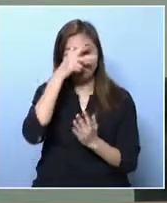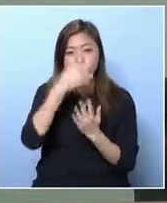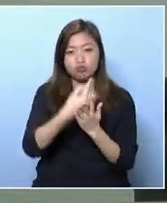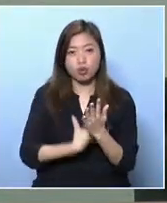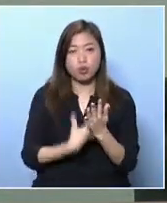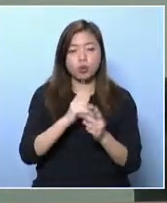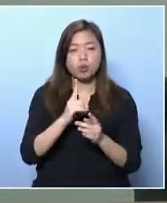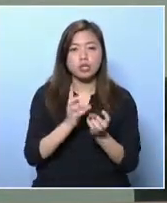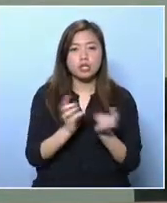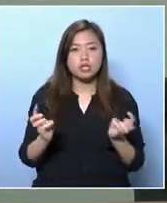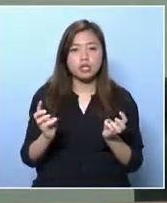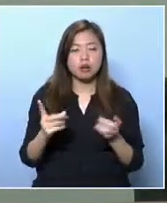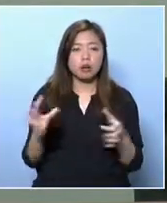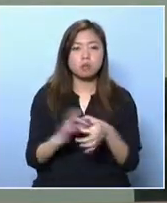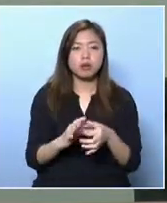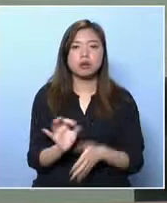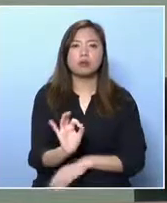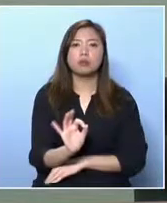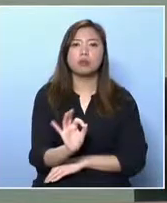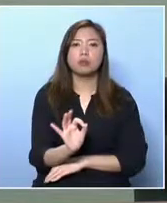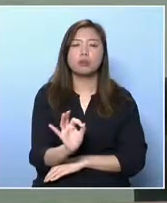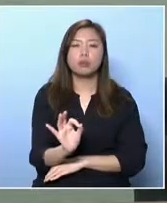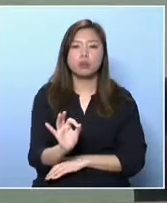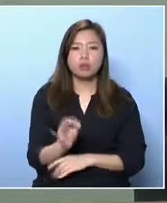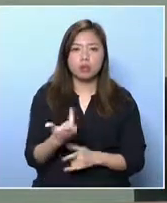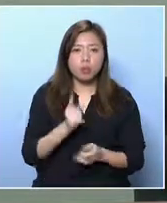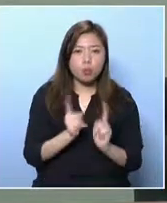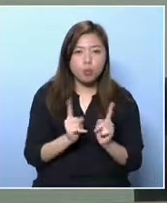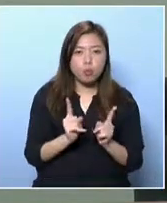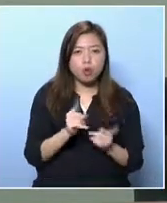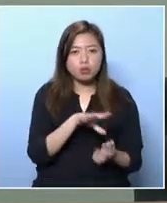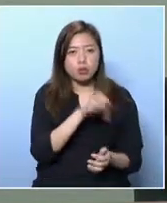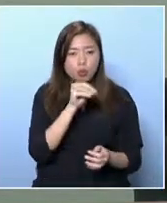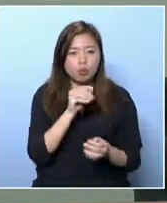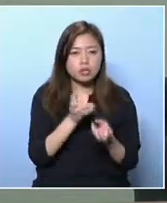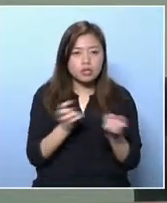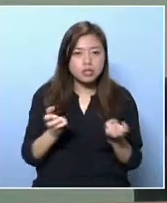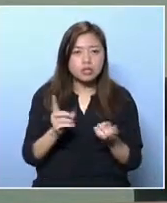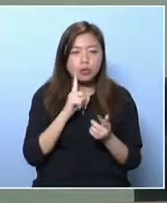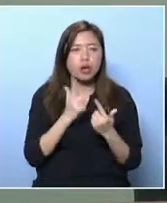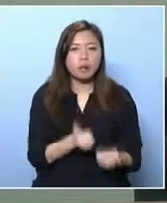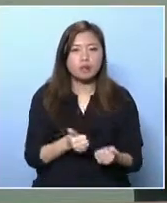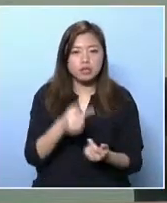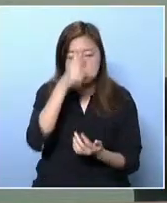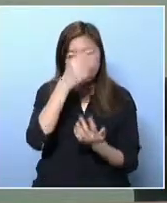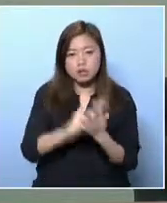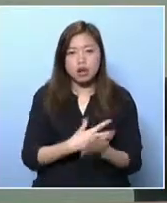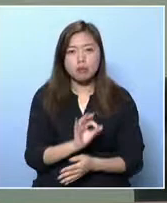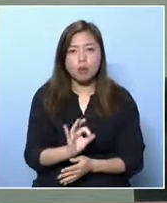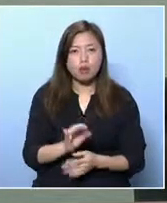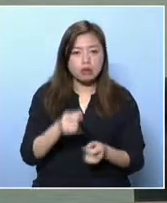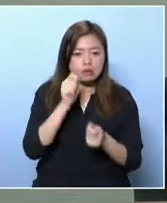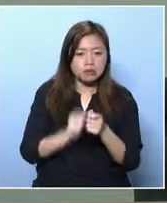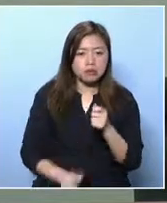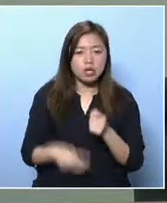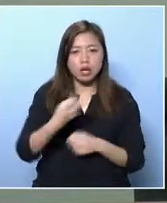been on the rise since then. And there's no correlation between the poverty line and poverty alleviation